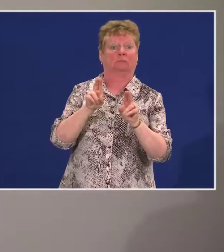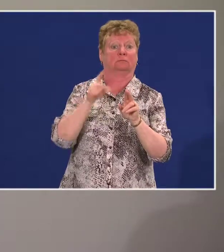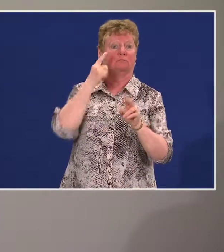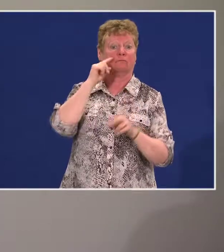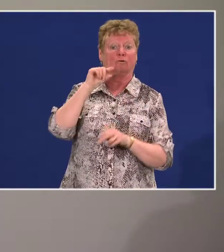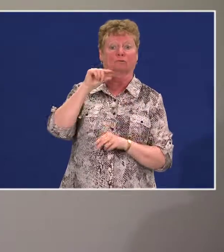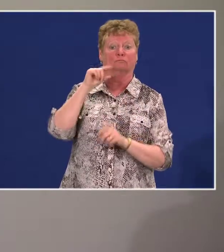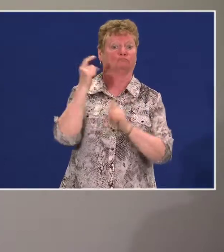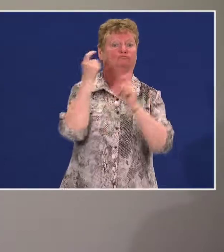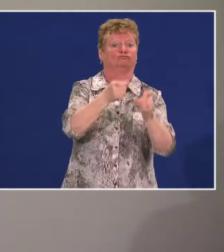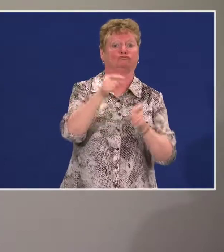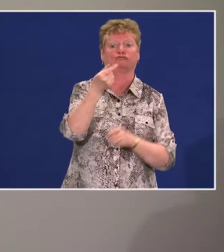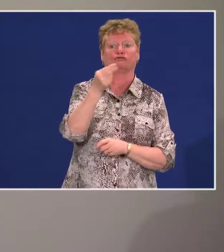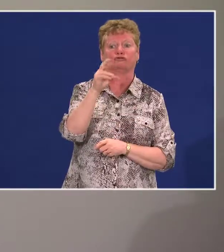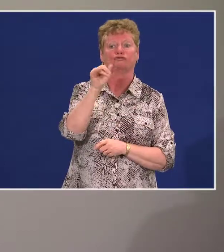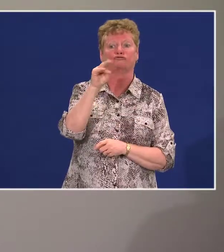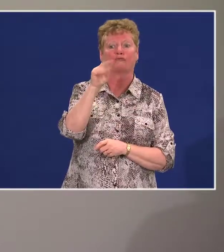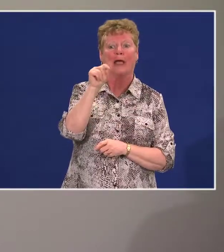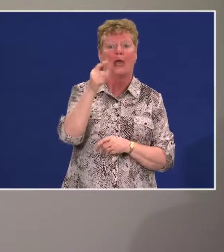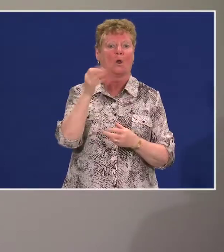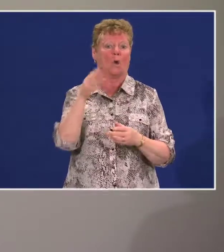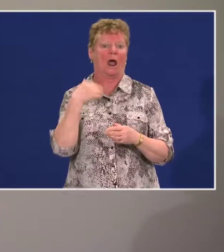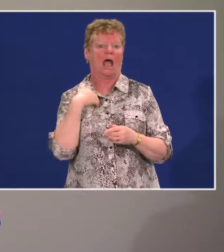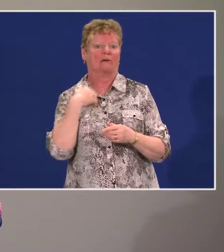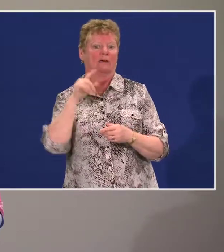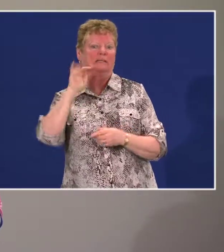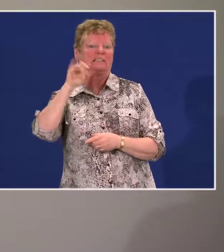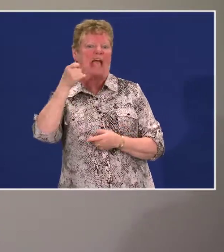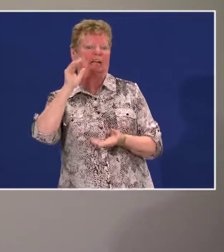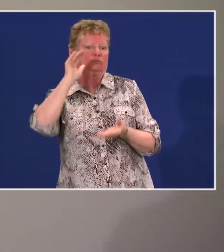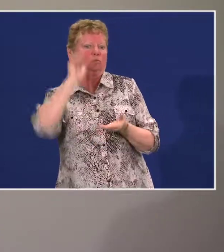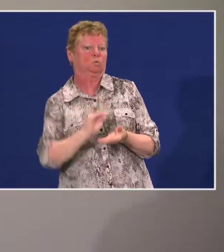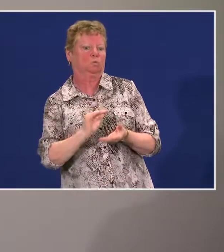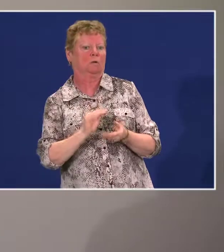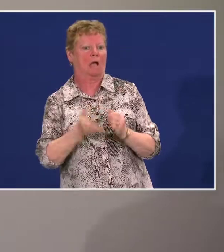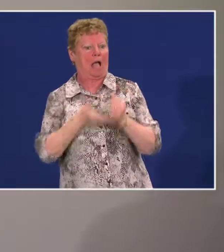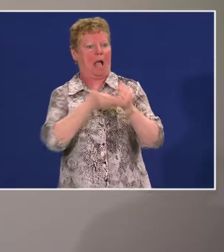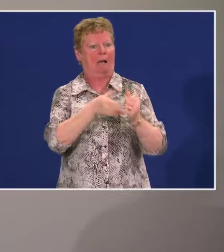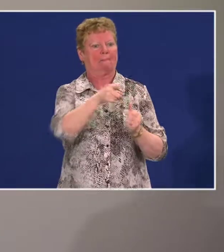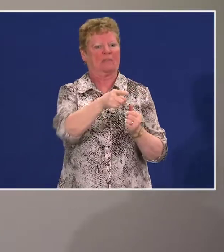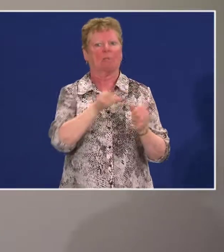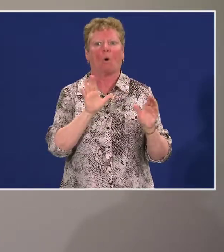get some sort of tax reduction that would help with that cost.